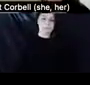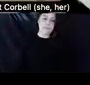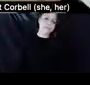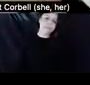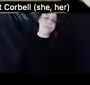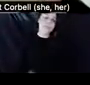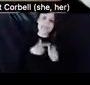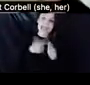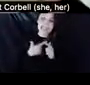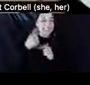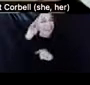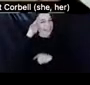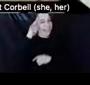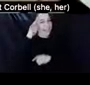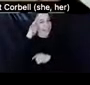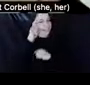and then I think